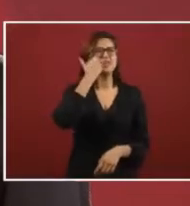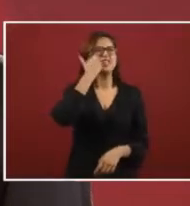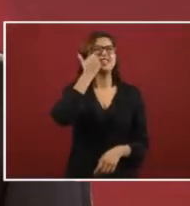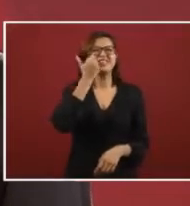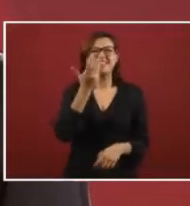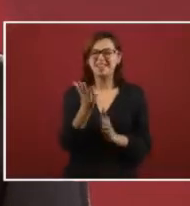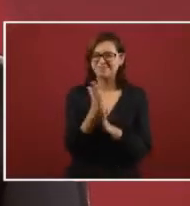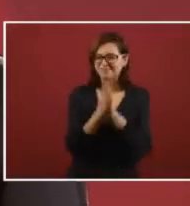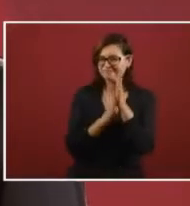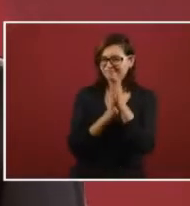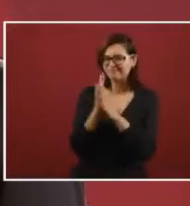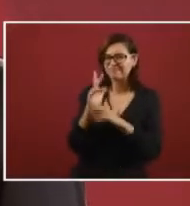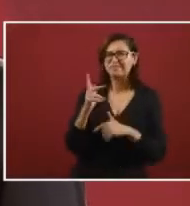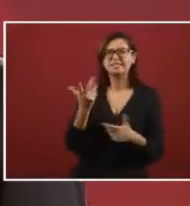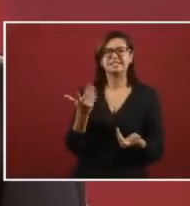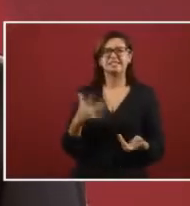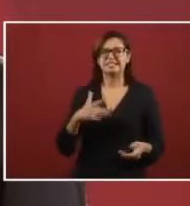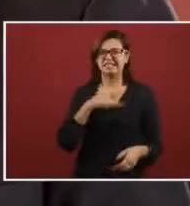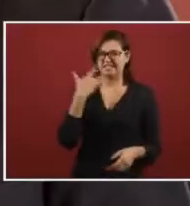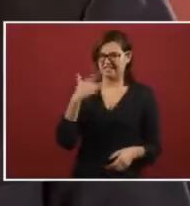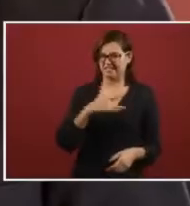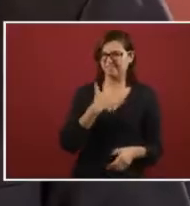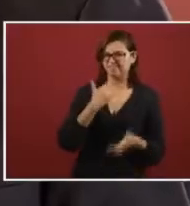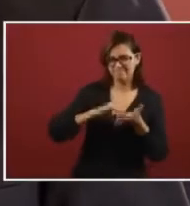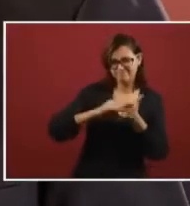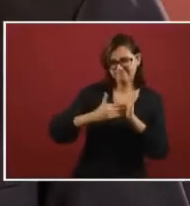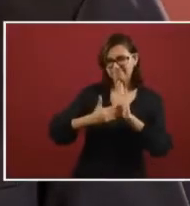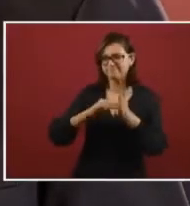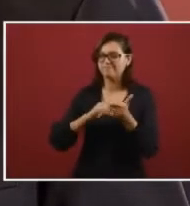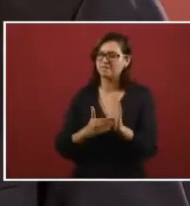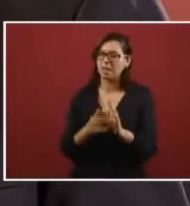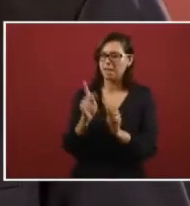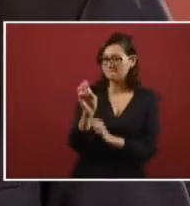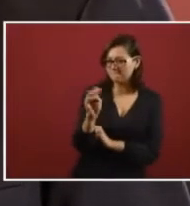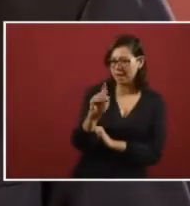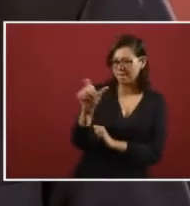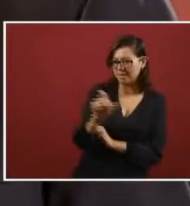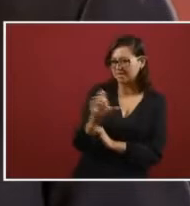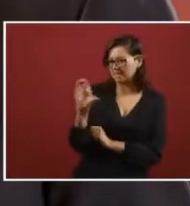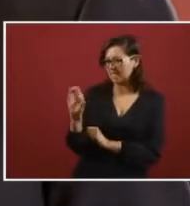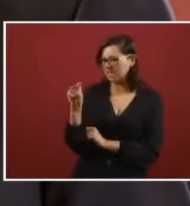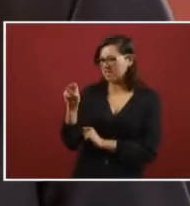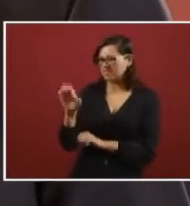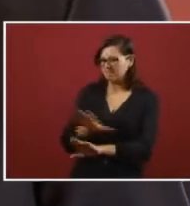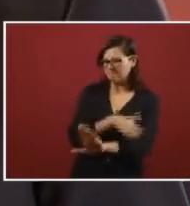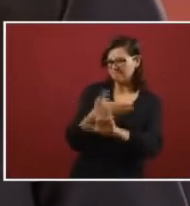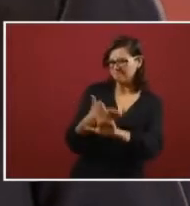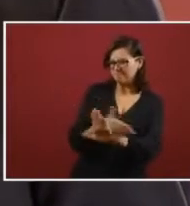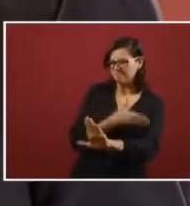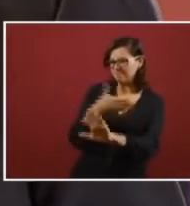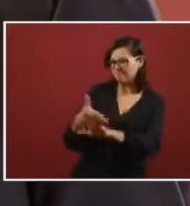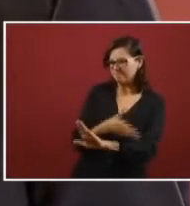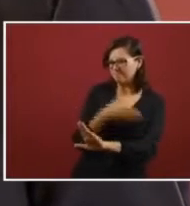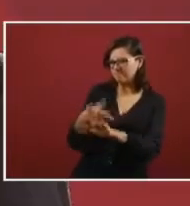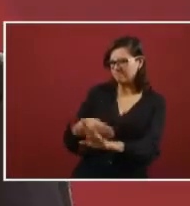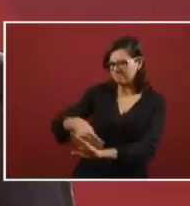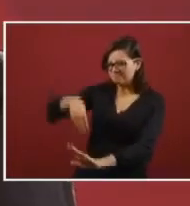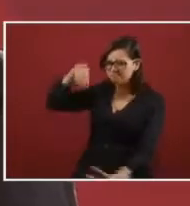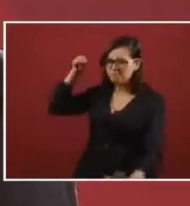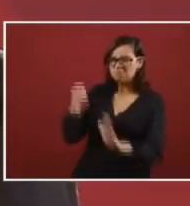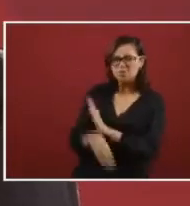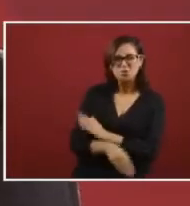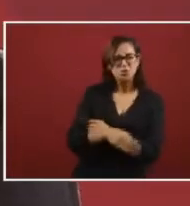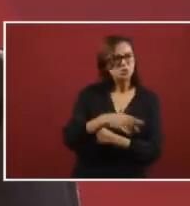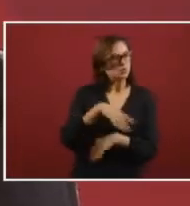of ruining Pemex and the Federal Commission of Electricity it was a